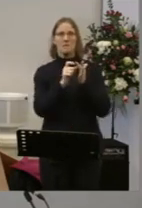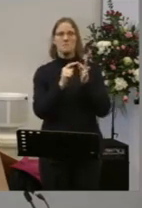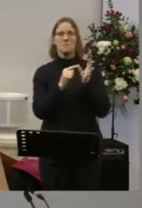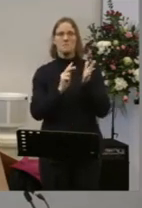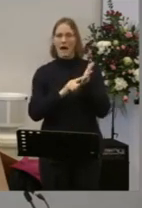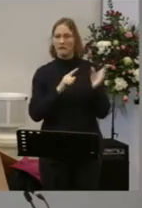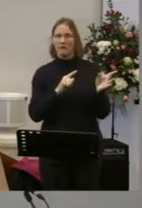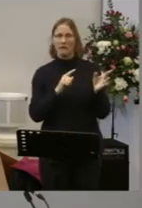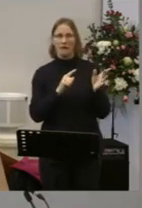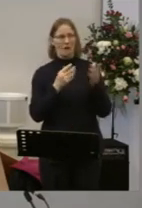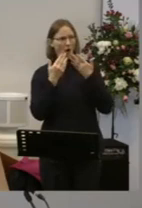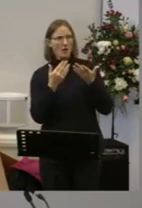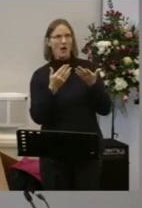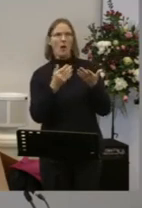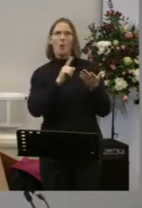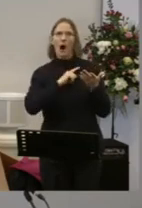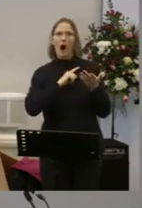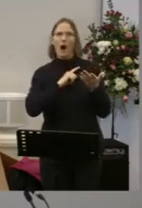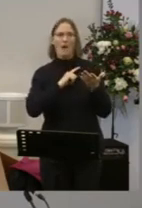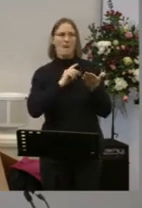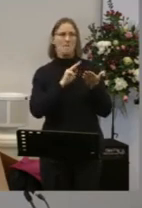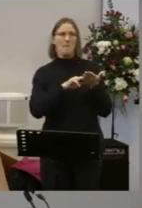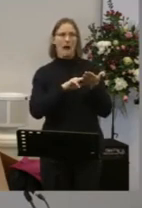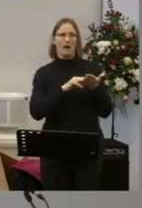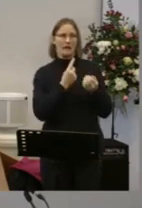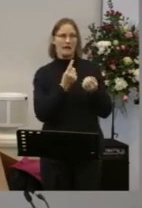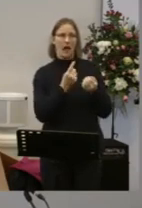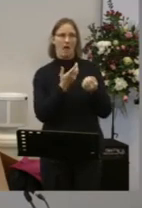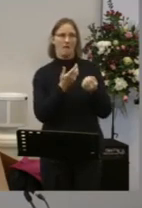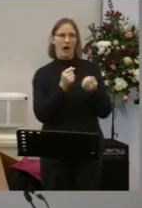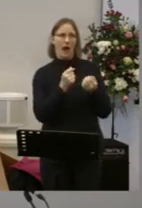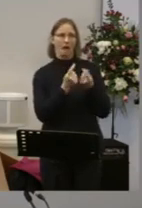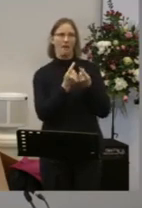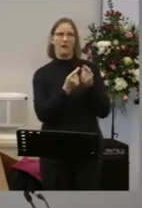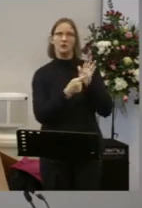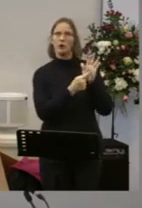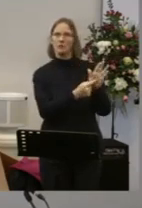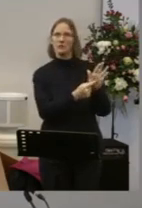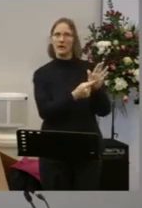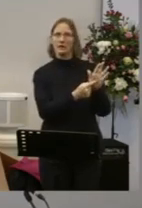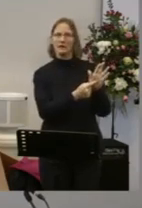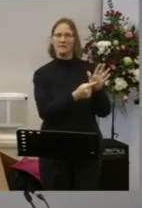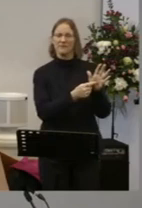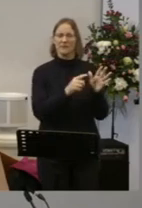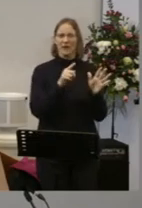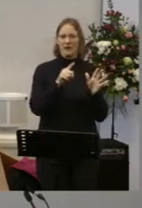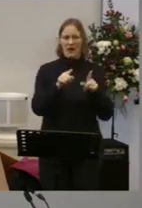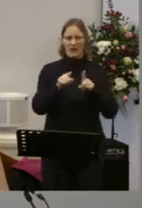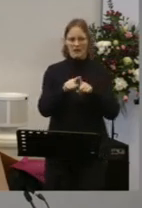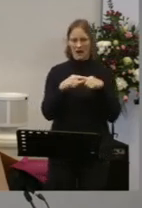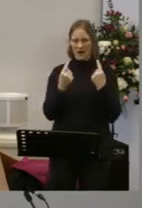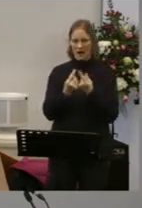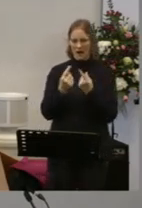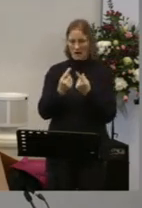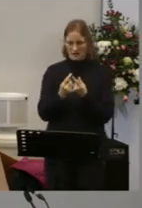They're saluting the medals And what they represent My friends You are not only forgiven Jesus didn't just